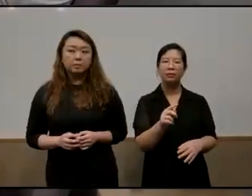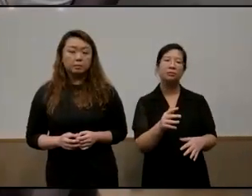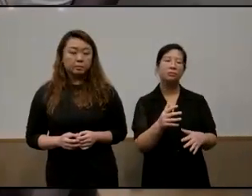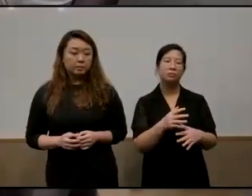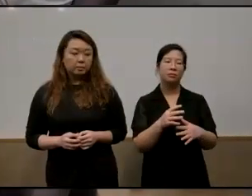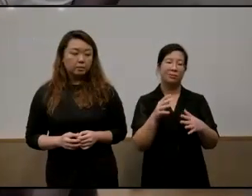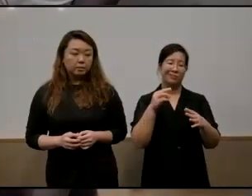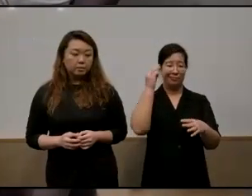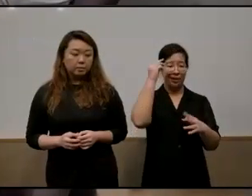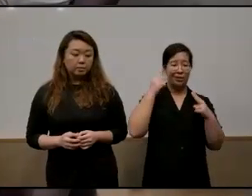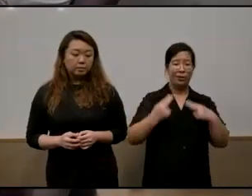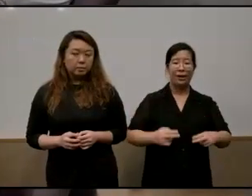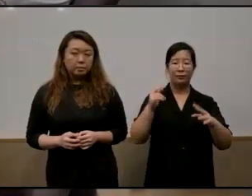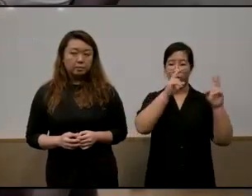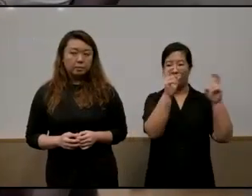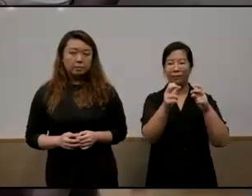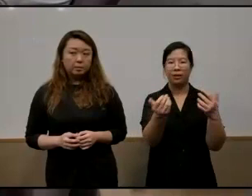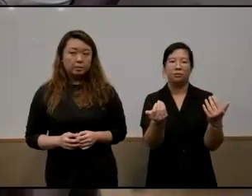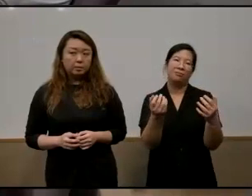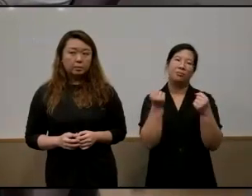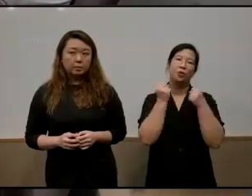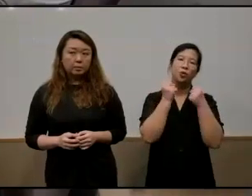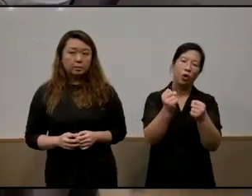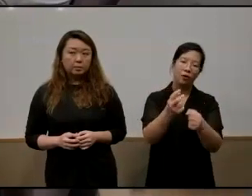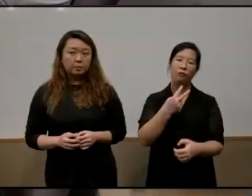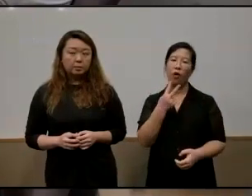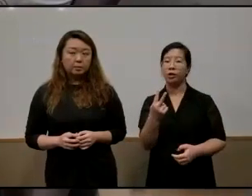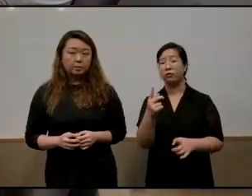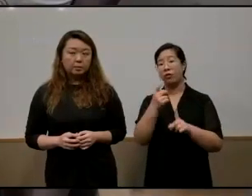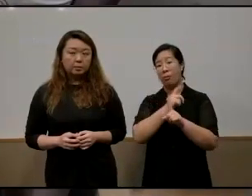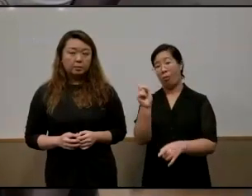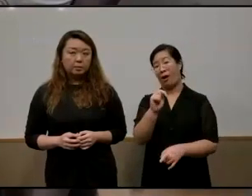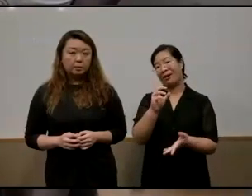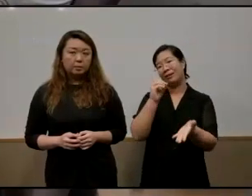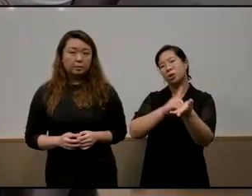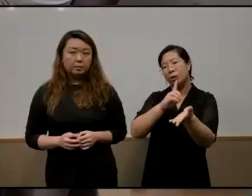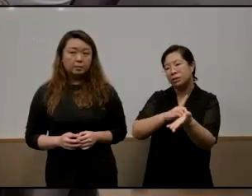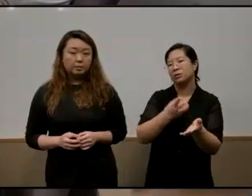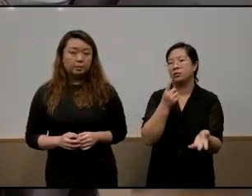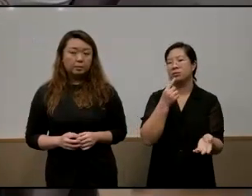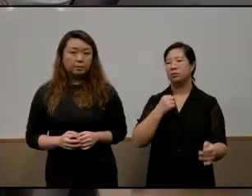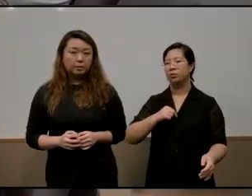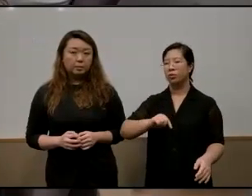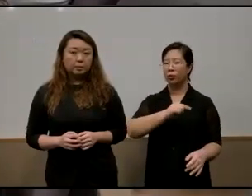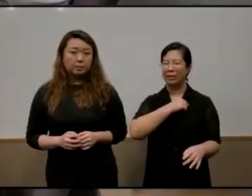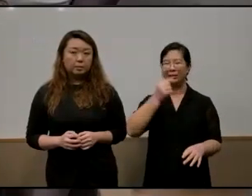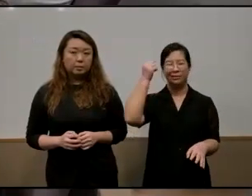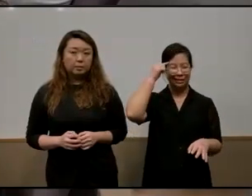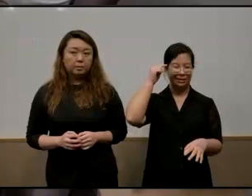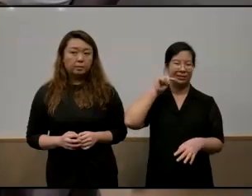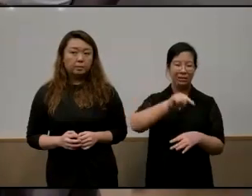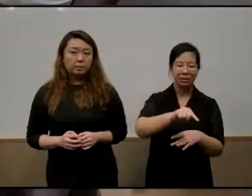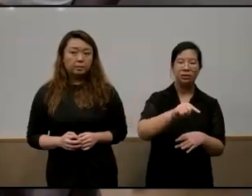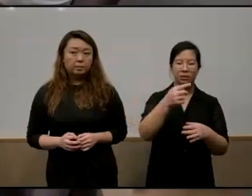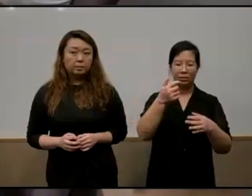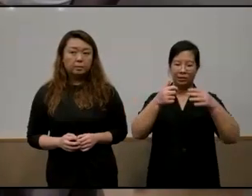about mental health which we think it's uh overriding other